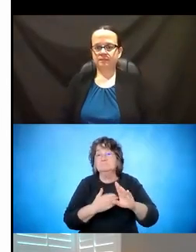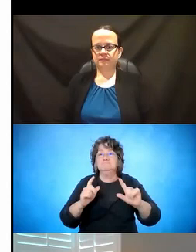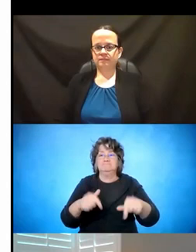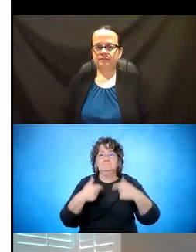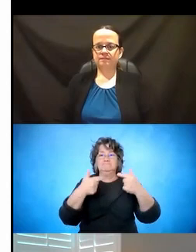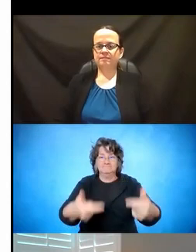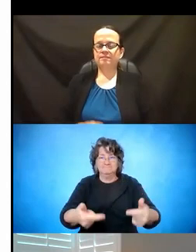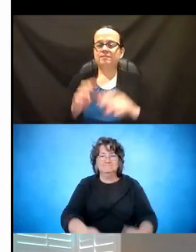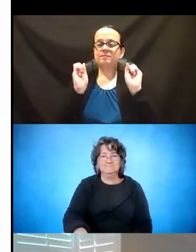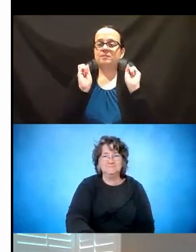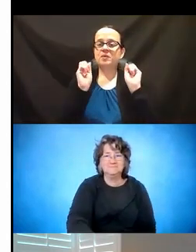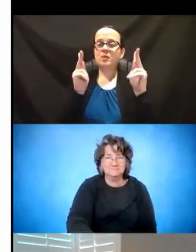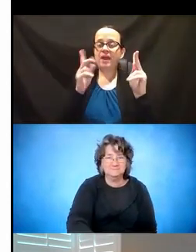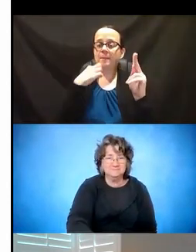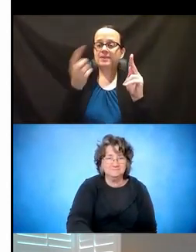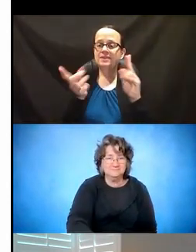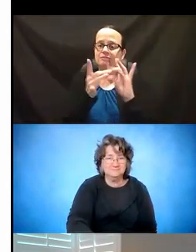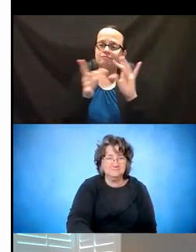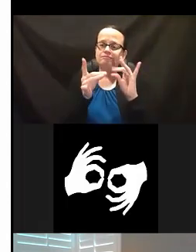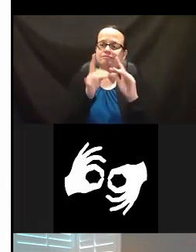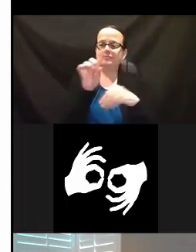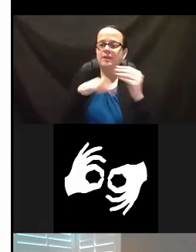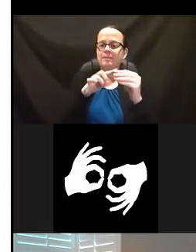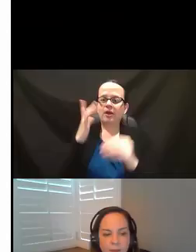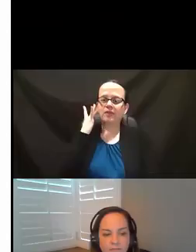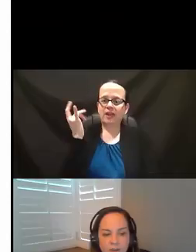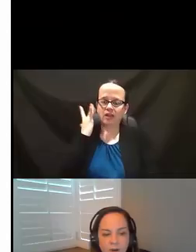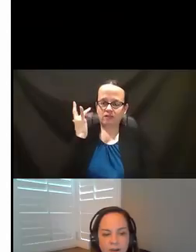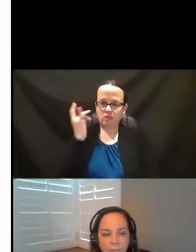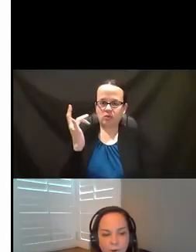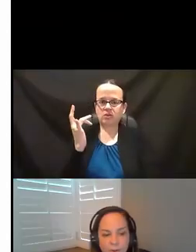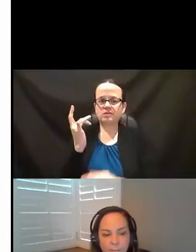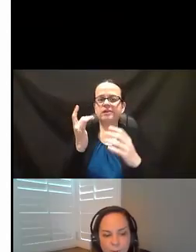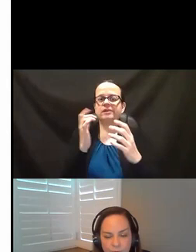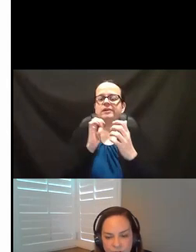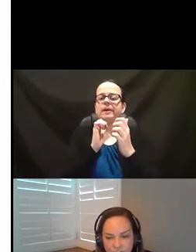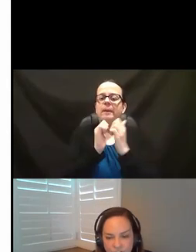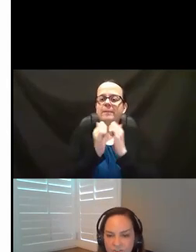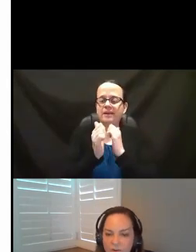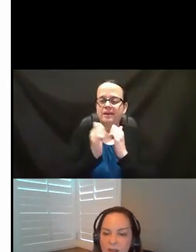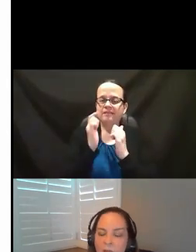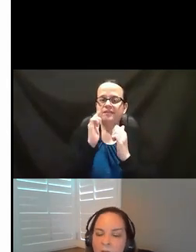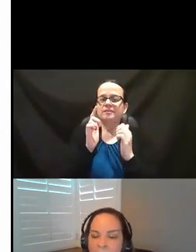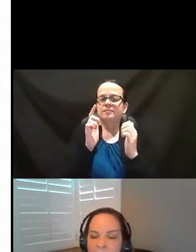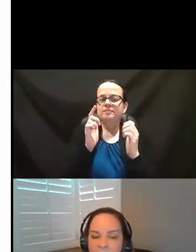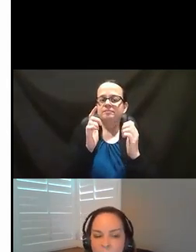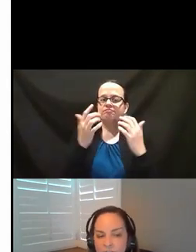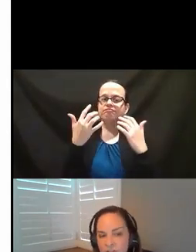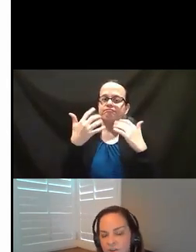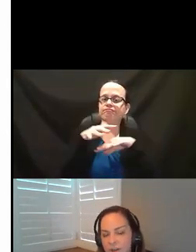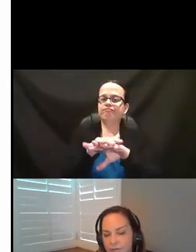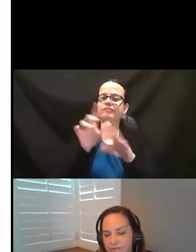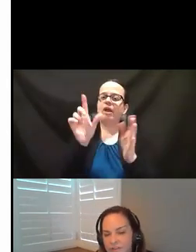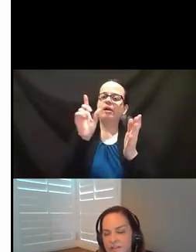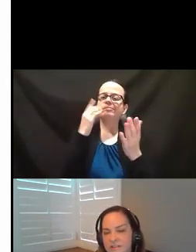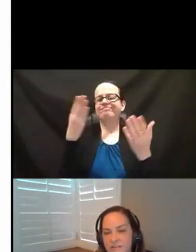All right. I'm going to tell you a little bit about the California Competitive Integrated Employment Blueprint for Change. And I want